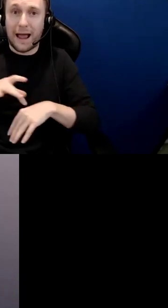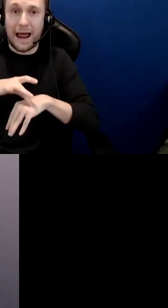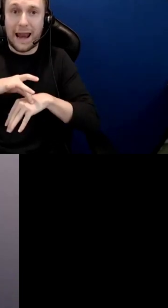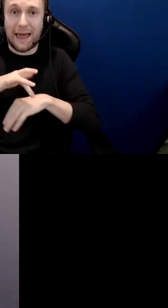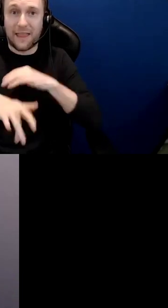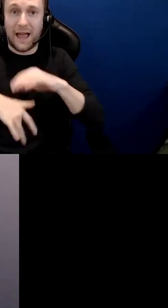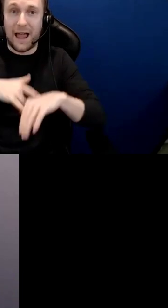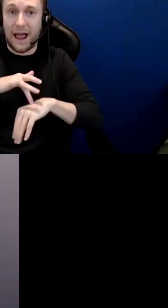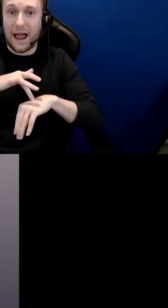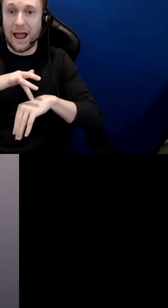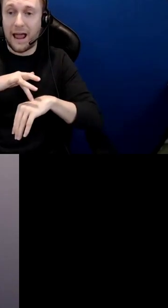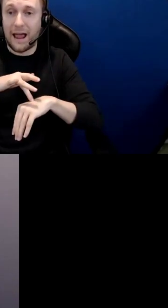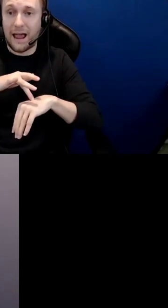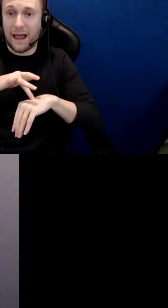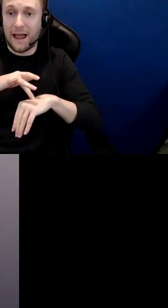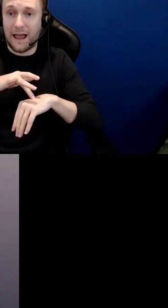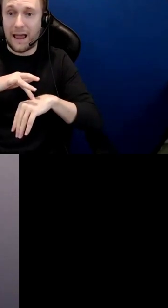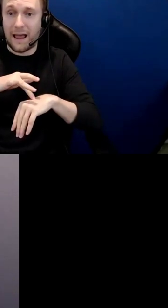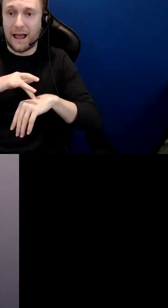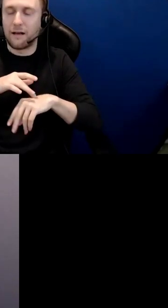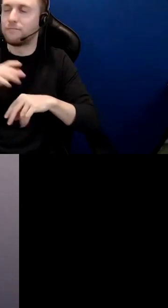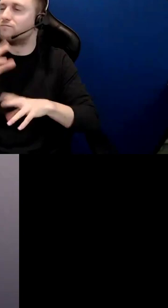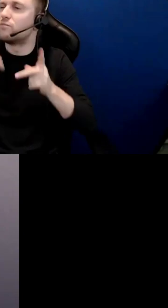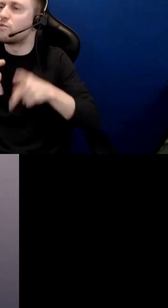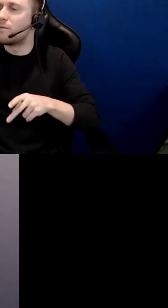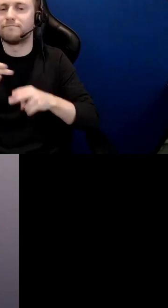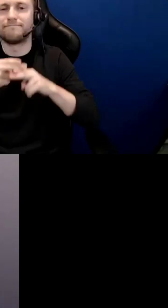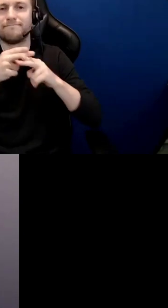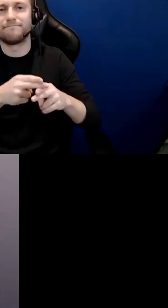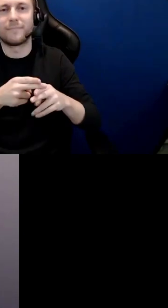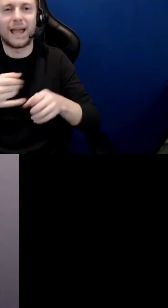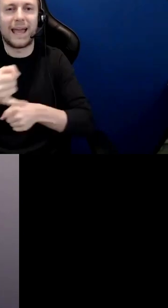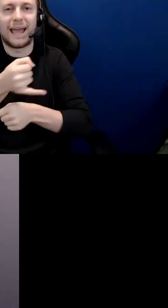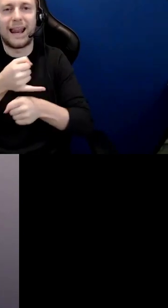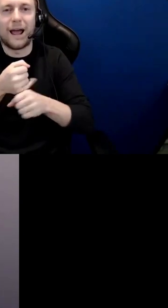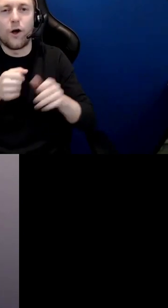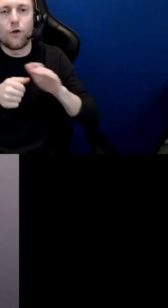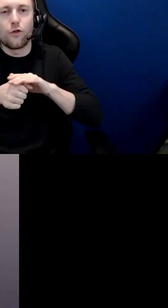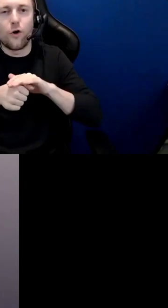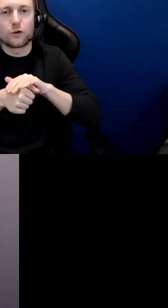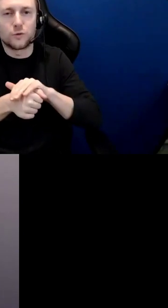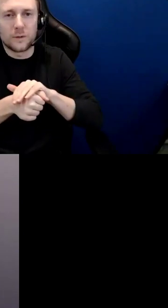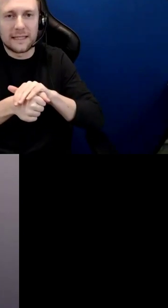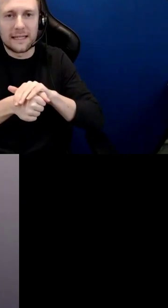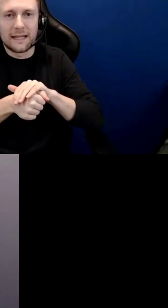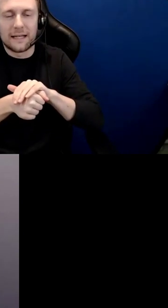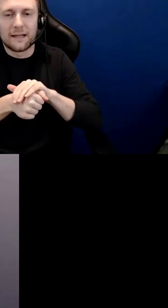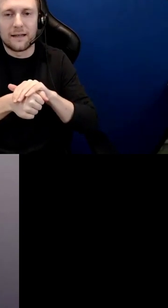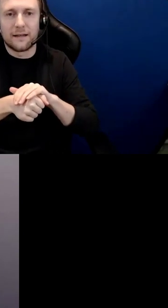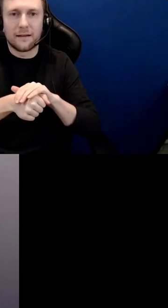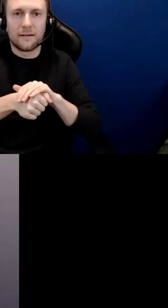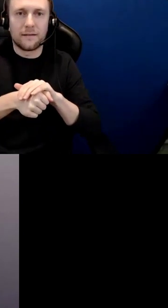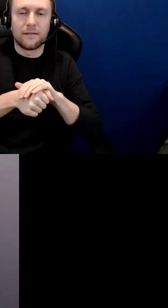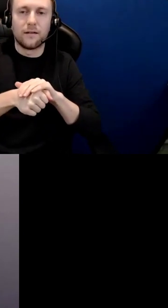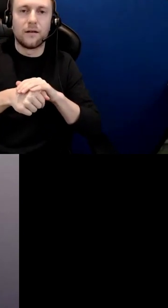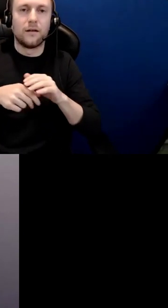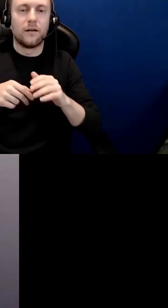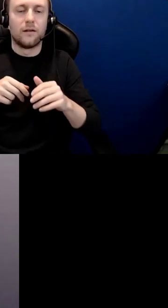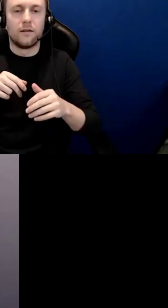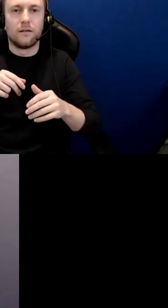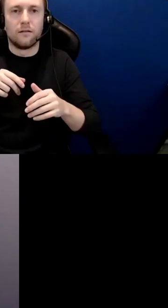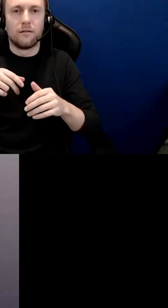the upper half of turtle island that we live upon as opposed to identifying where you come from